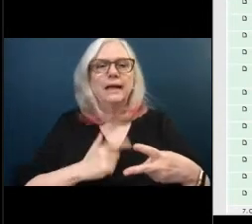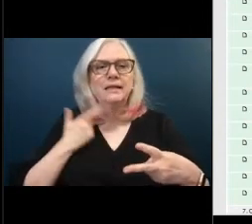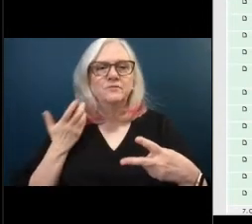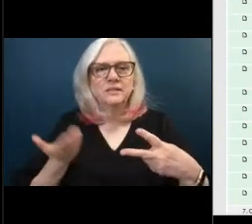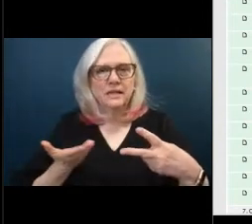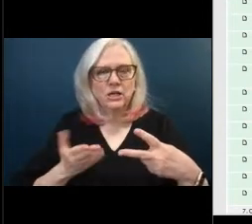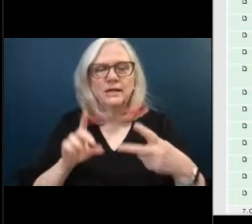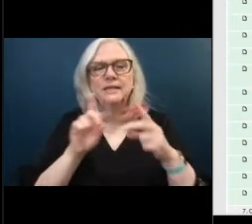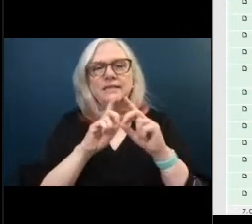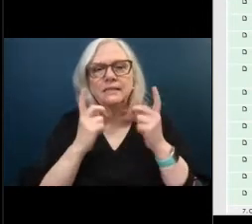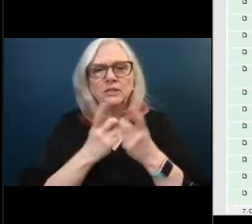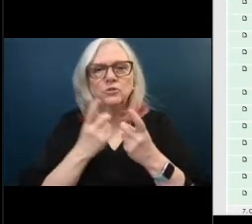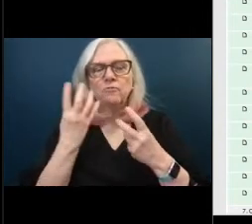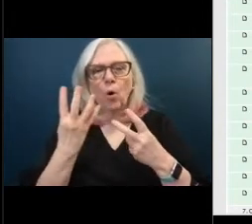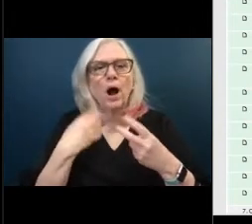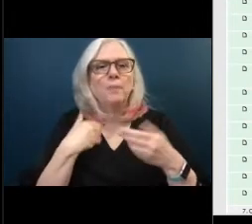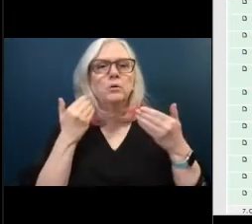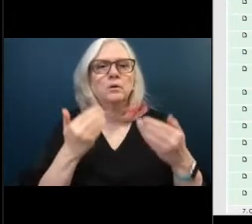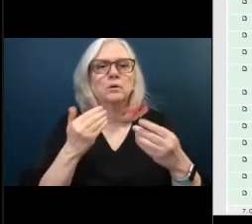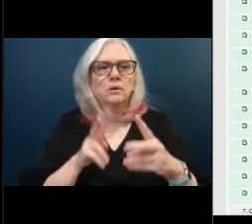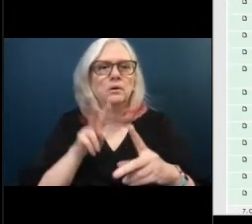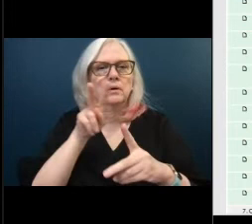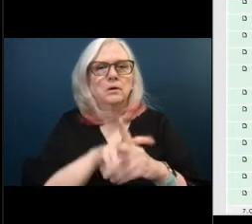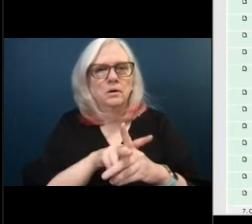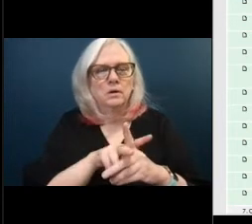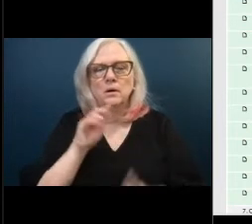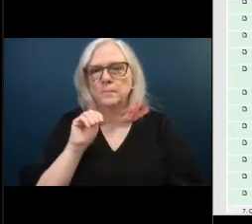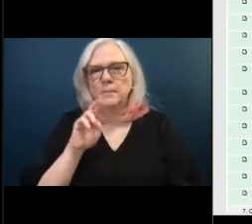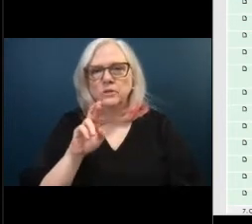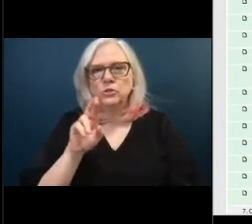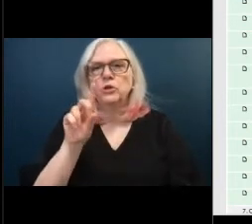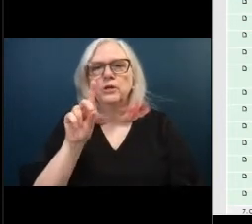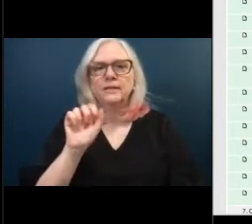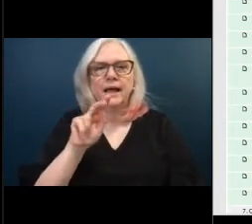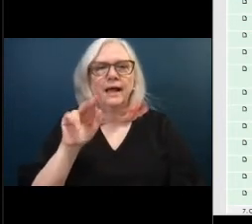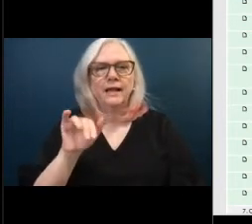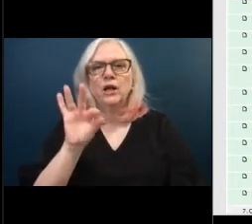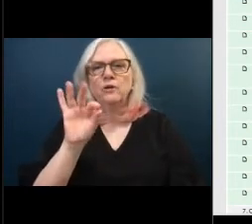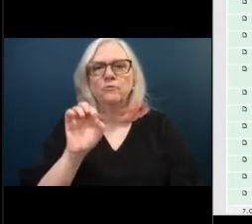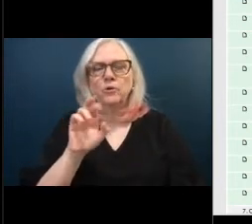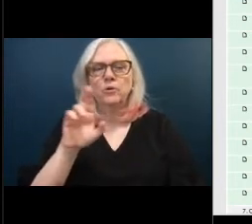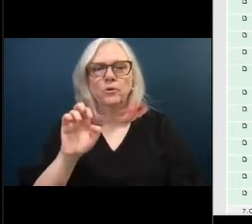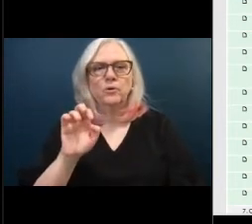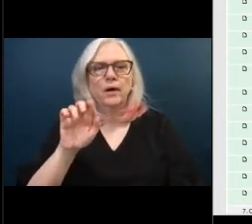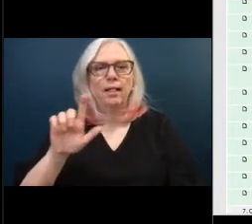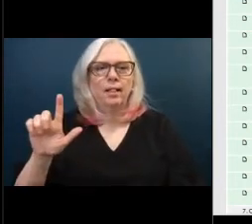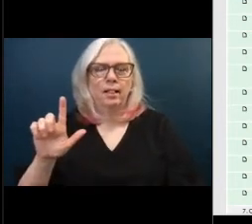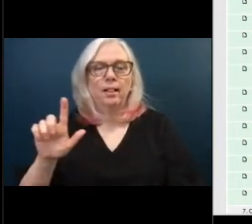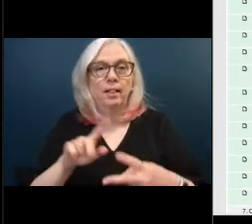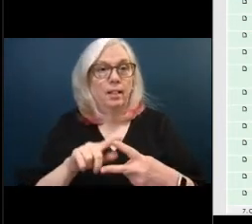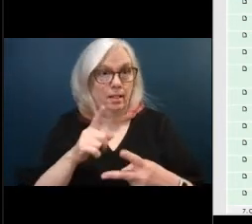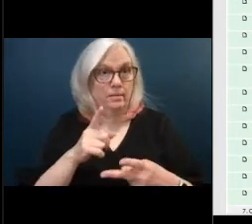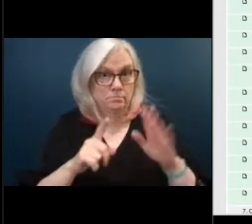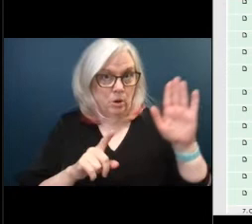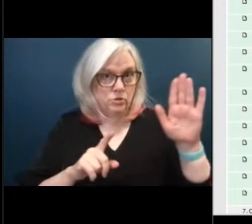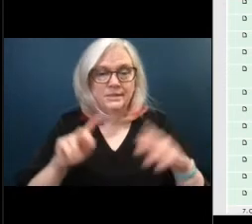district four i'm going to go ahead and appoint mr danny farrell to the senior advisory board all right we have a motion is there a second second and there is